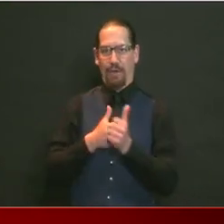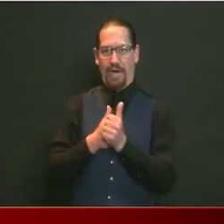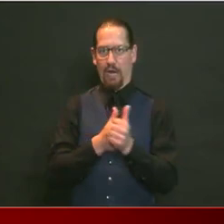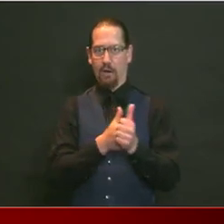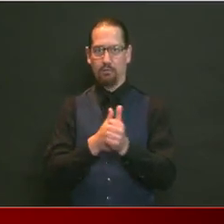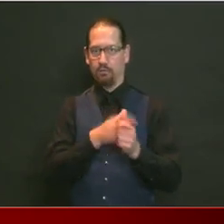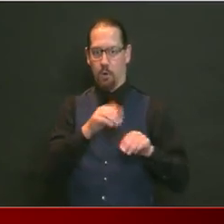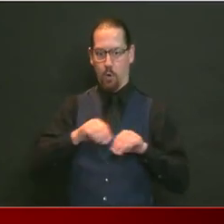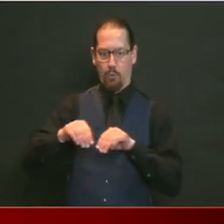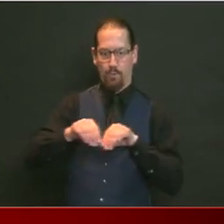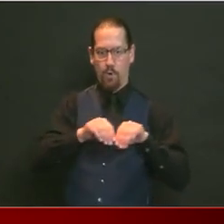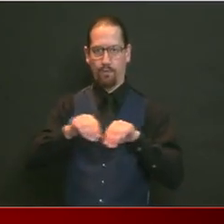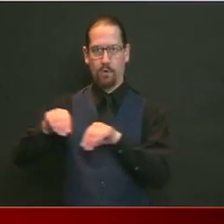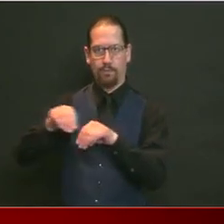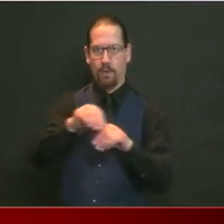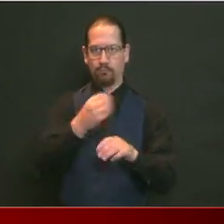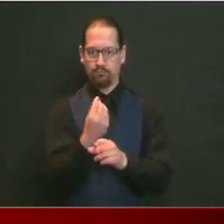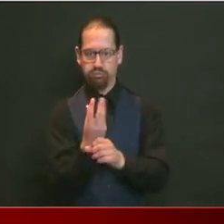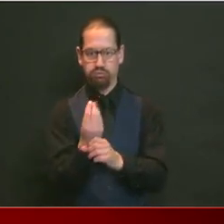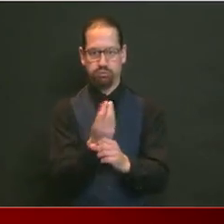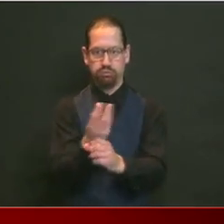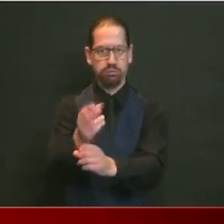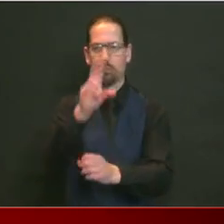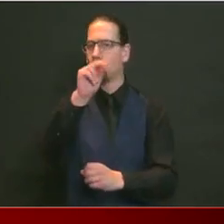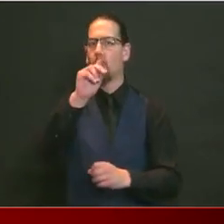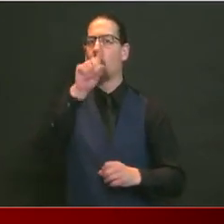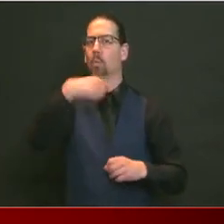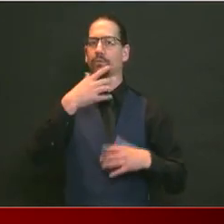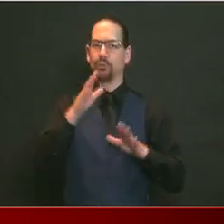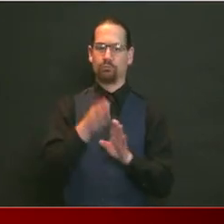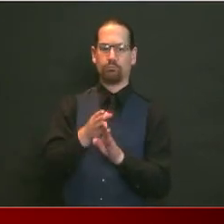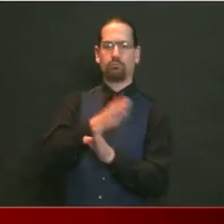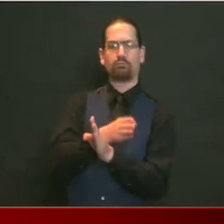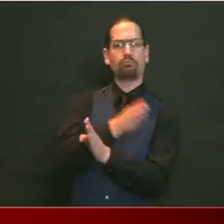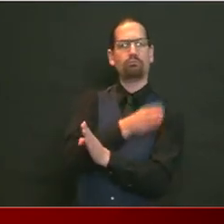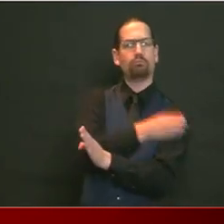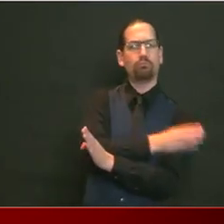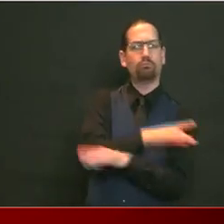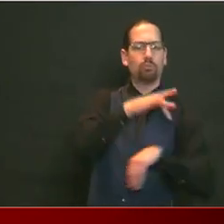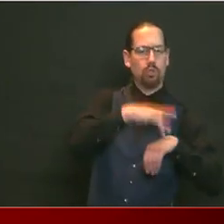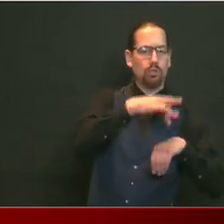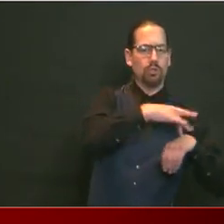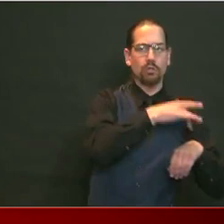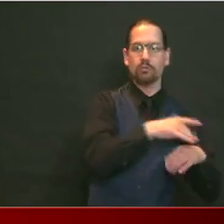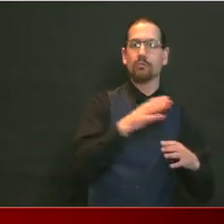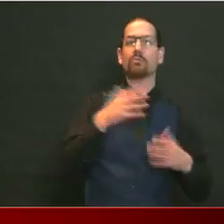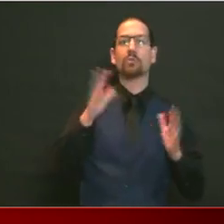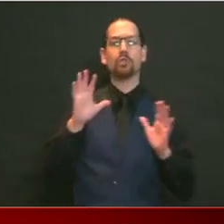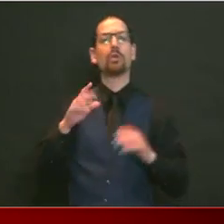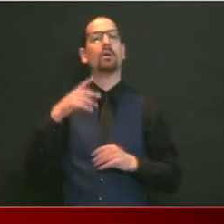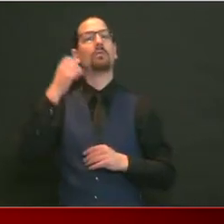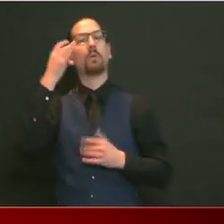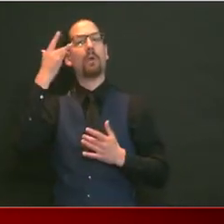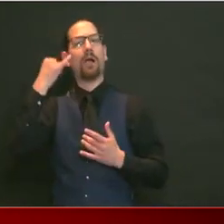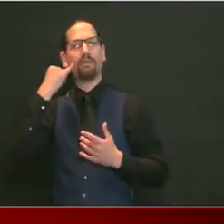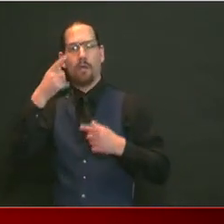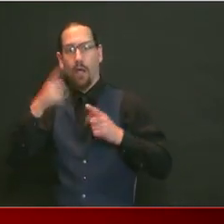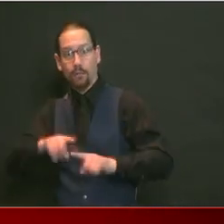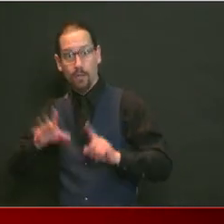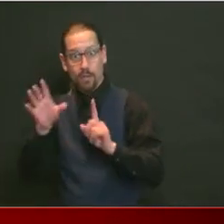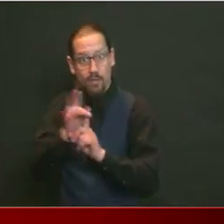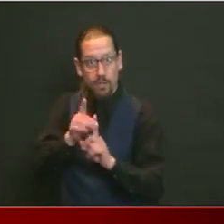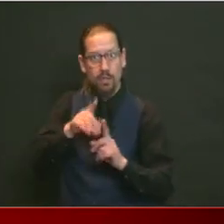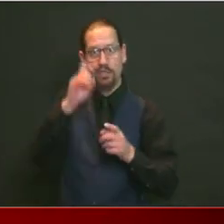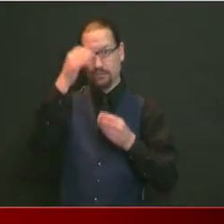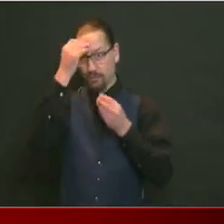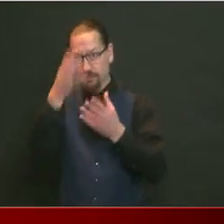that information to us. As the Governor mentioned yesterday, it will only then just